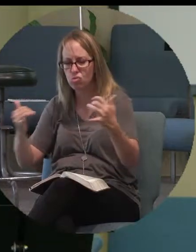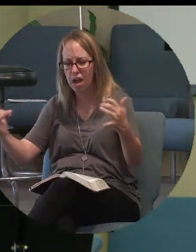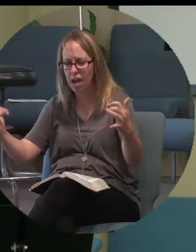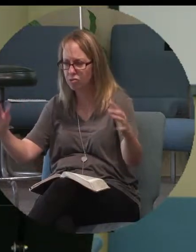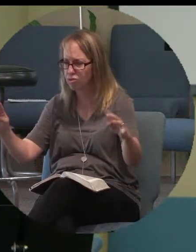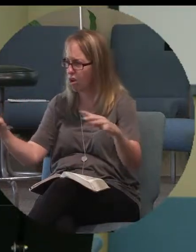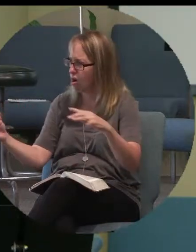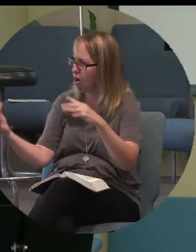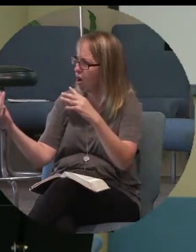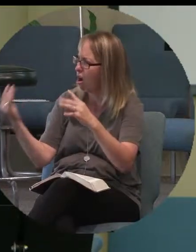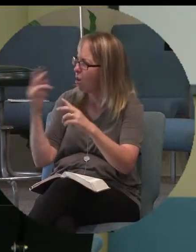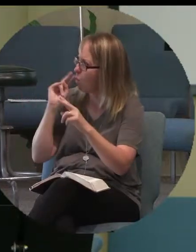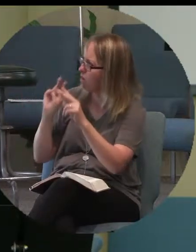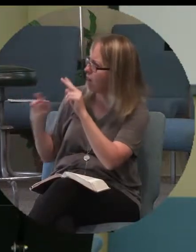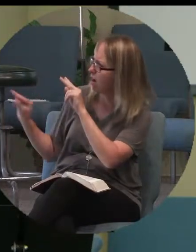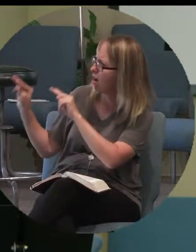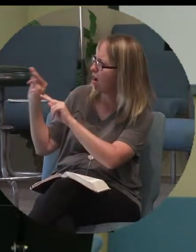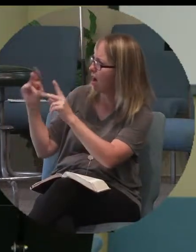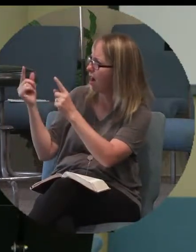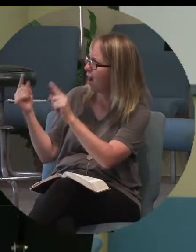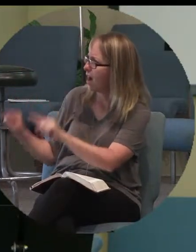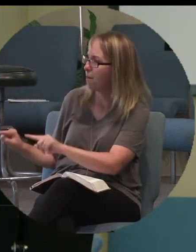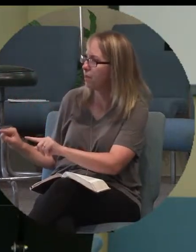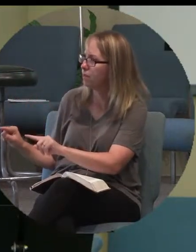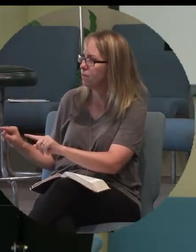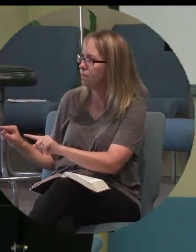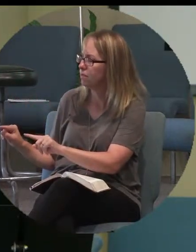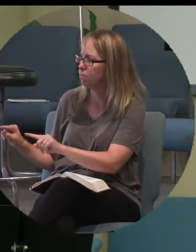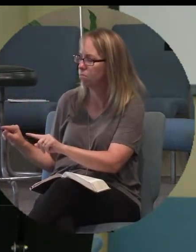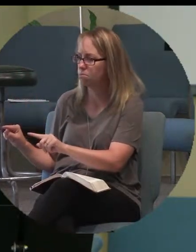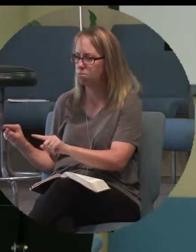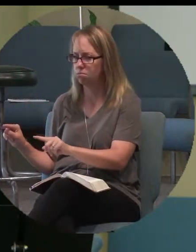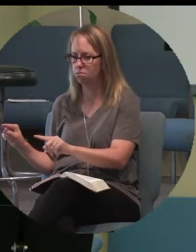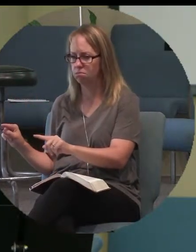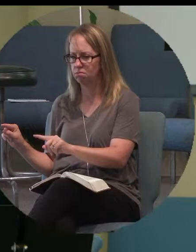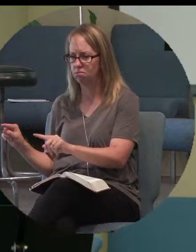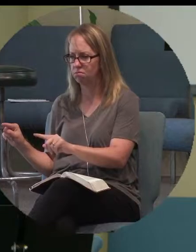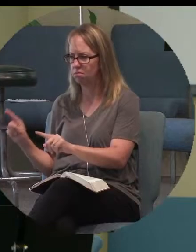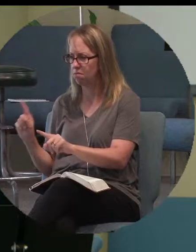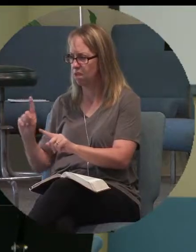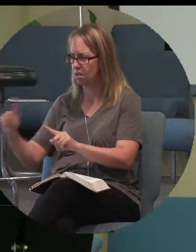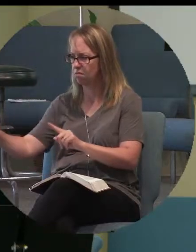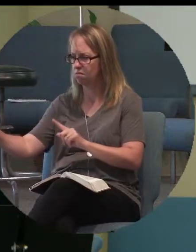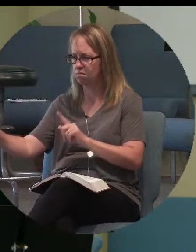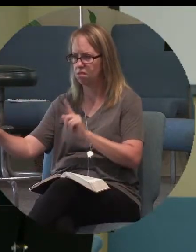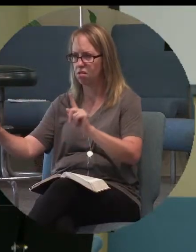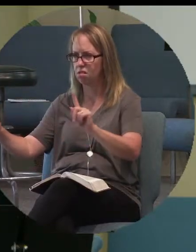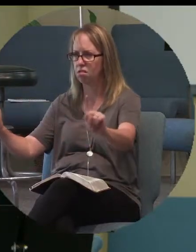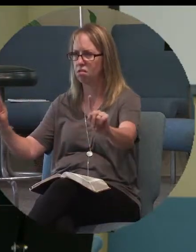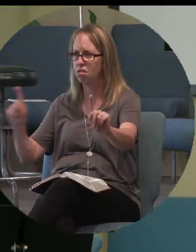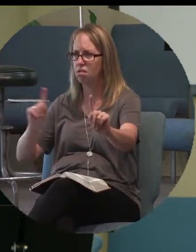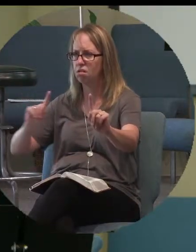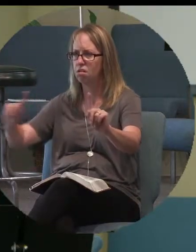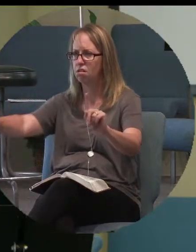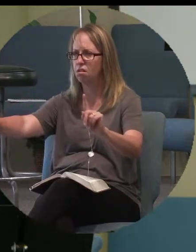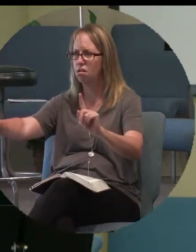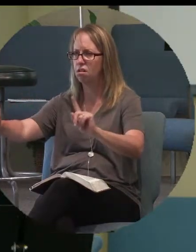when they observed what had happened, began to return, beating their breasts. And all